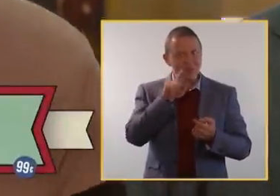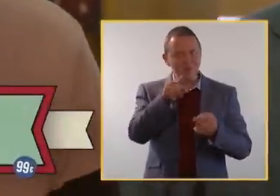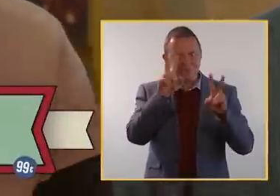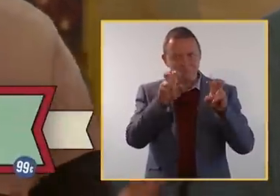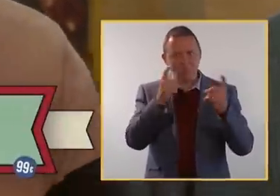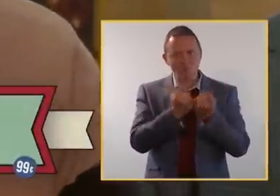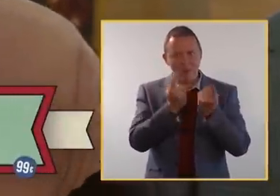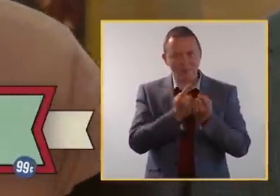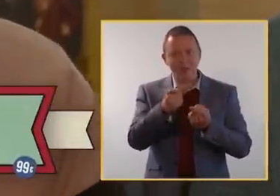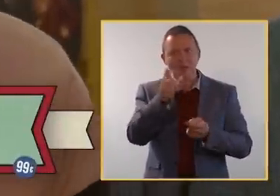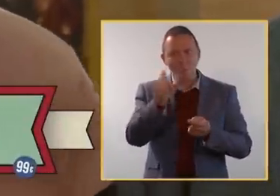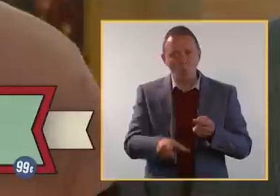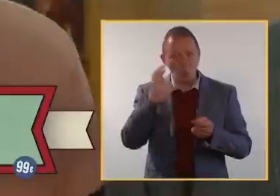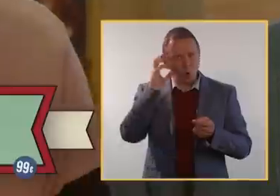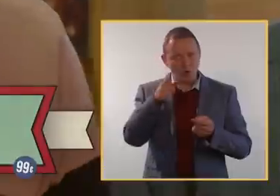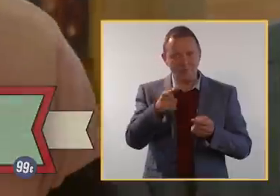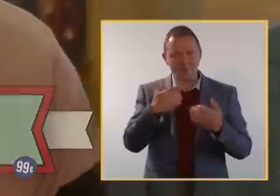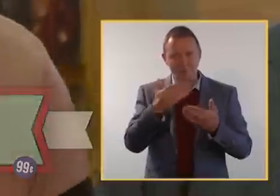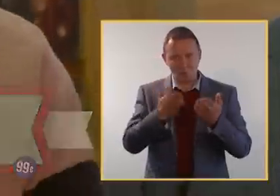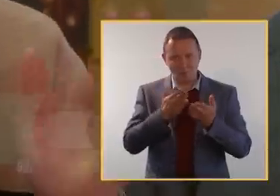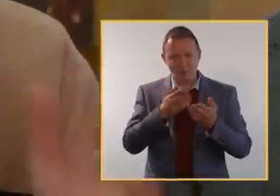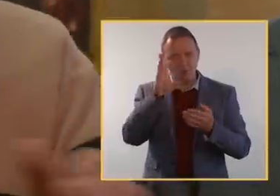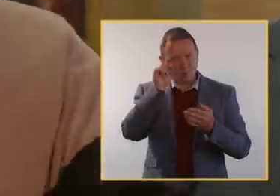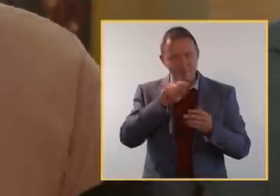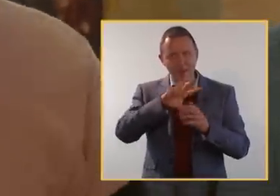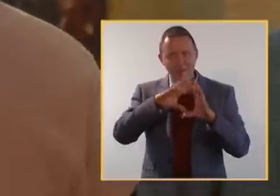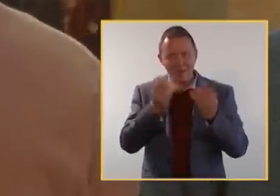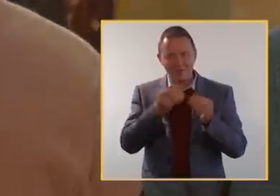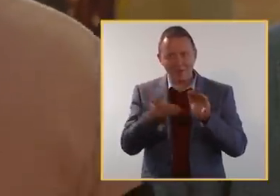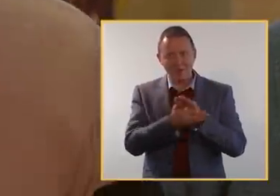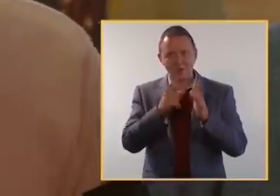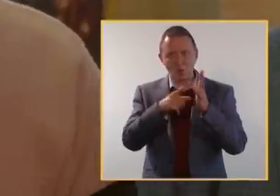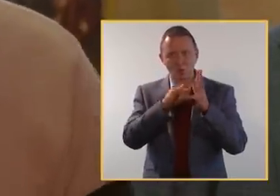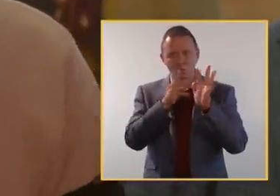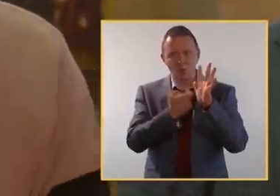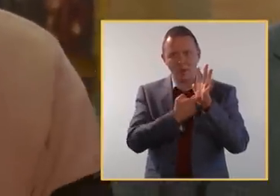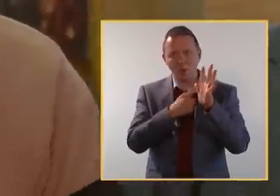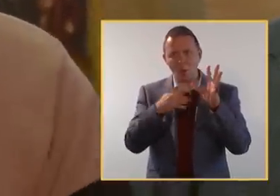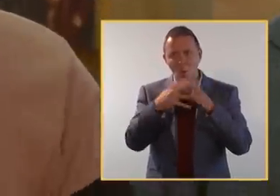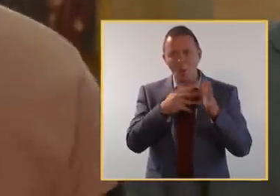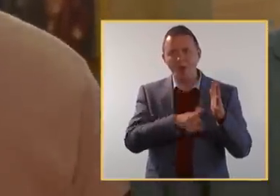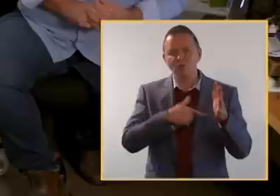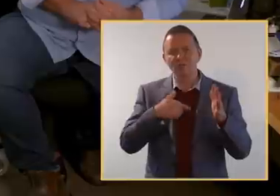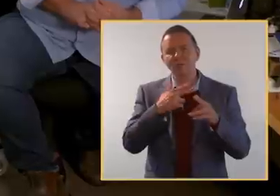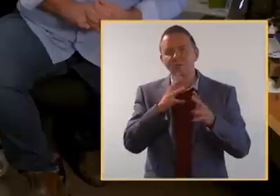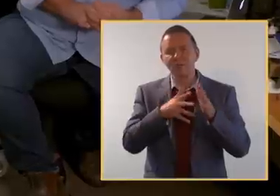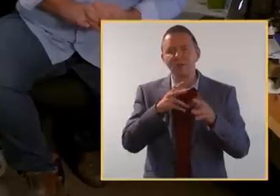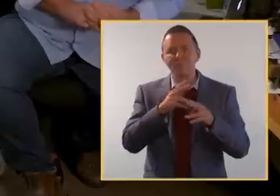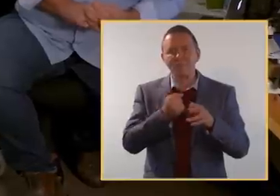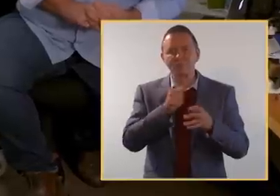hearing aids are just goods and an audiologist is a service, so they're all covered by the consumer law guarantees, like being fit for purpose.